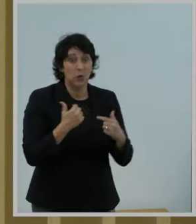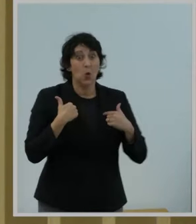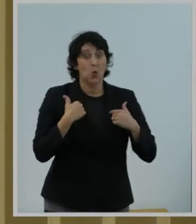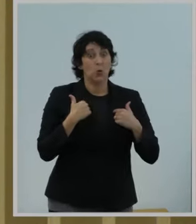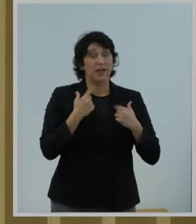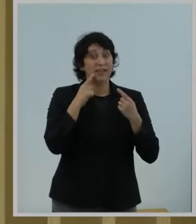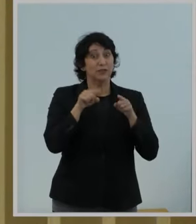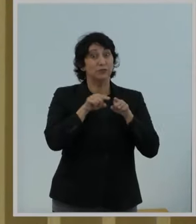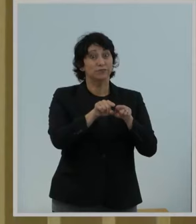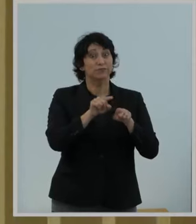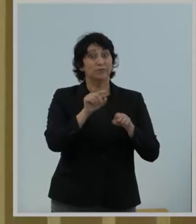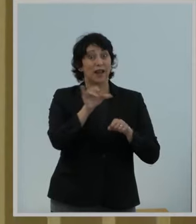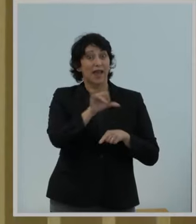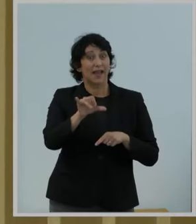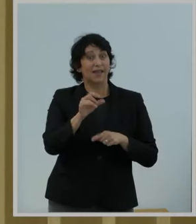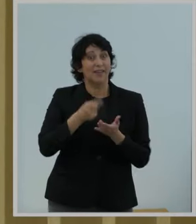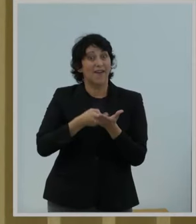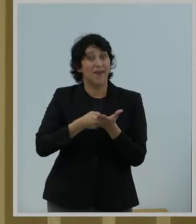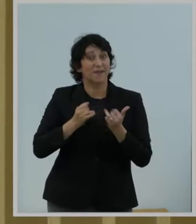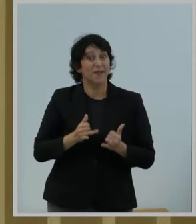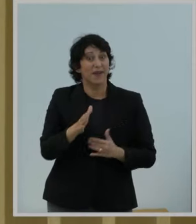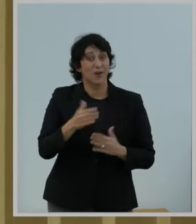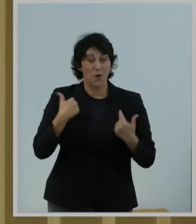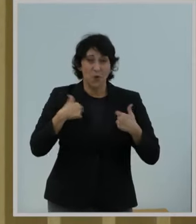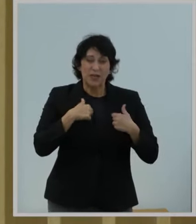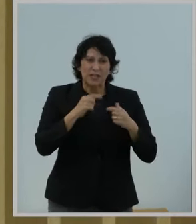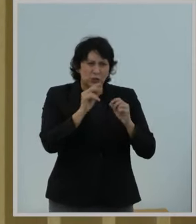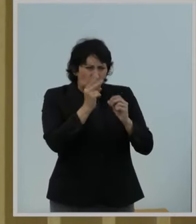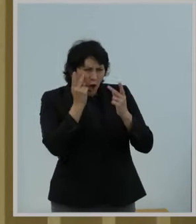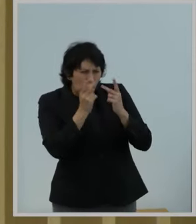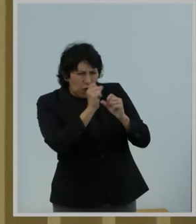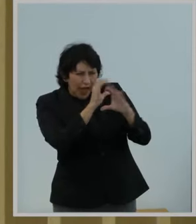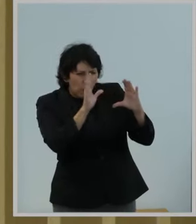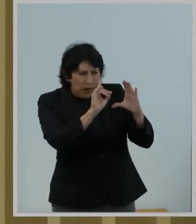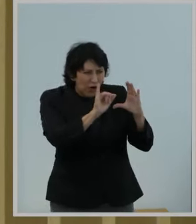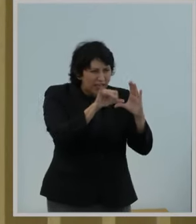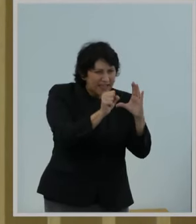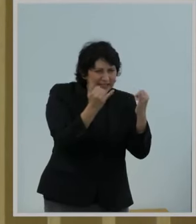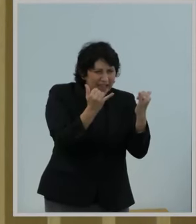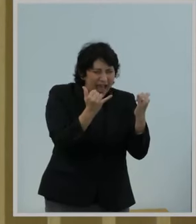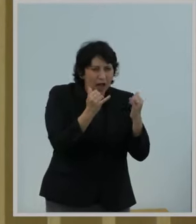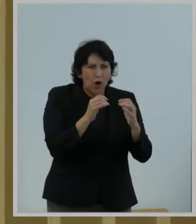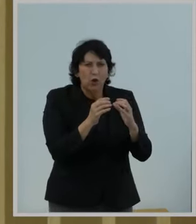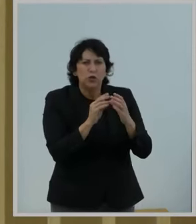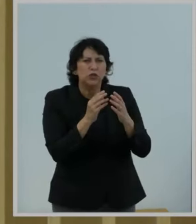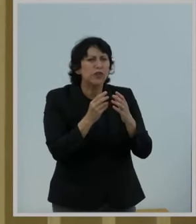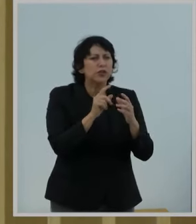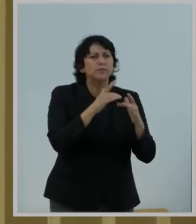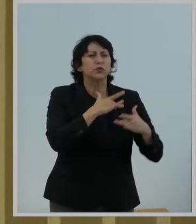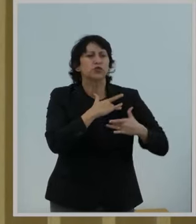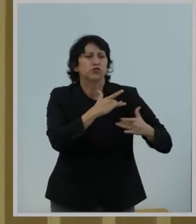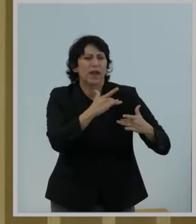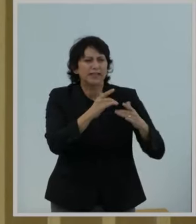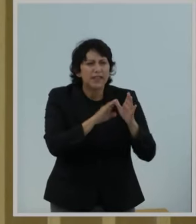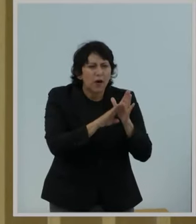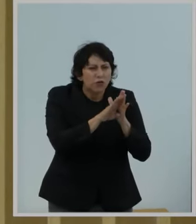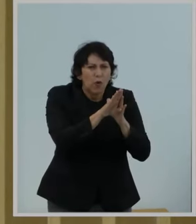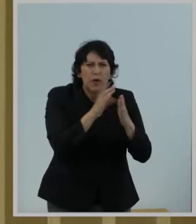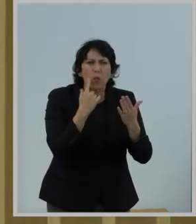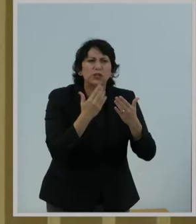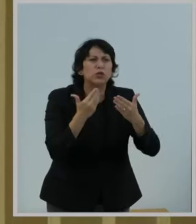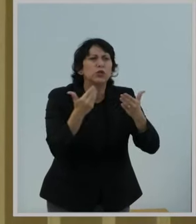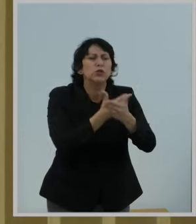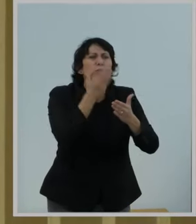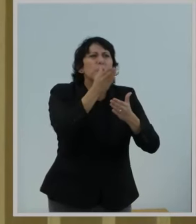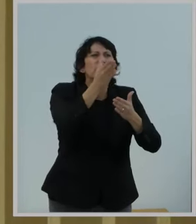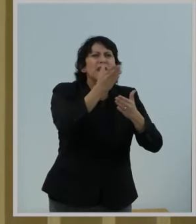on emerging trends and challenges. We should lay the foundation for new innovations and